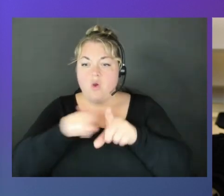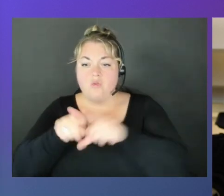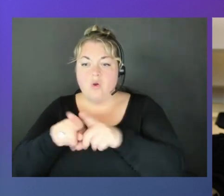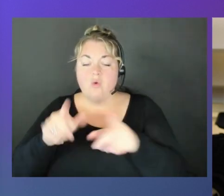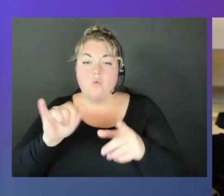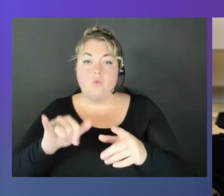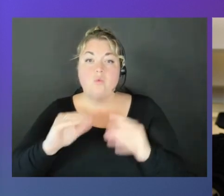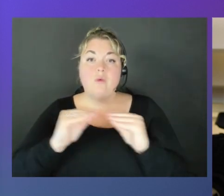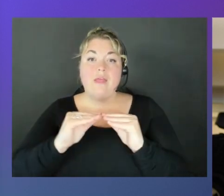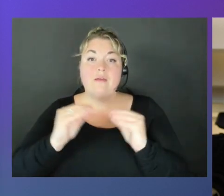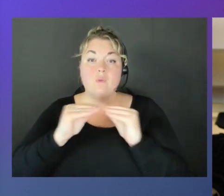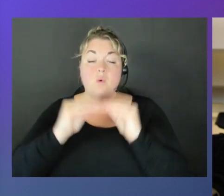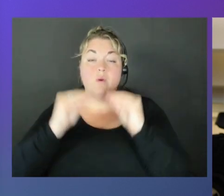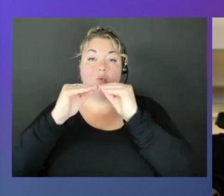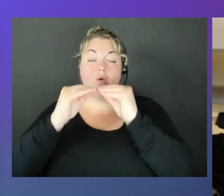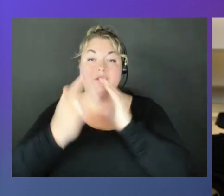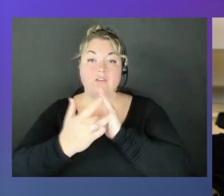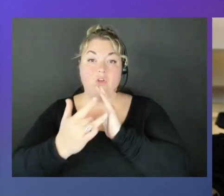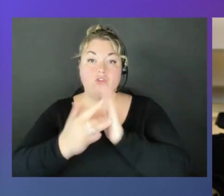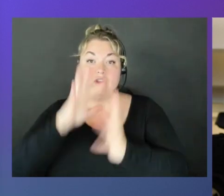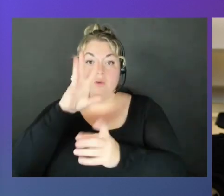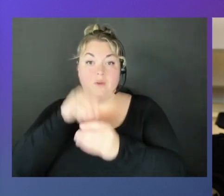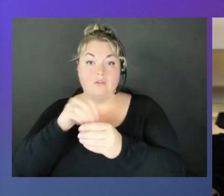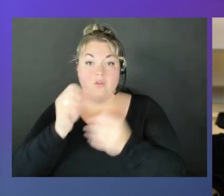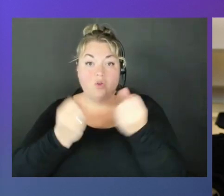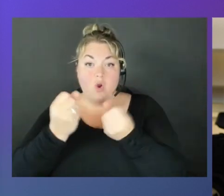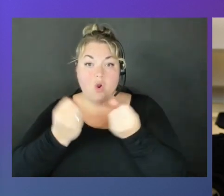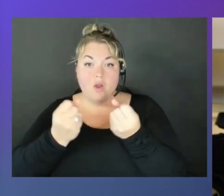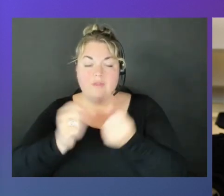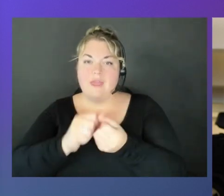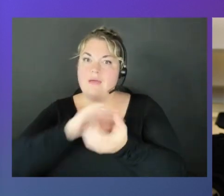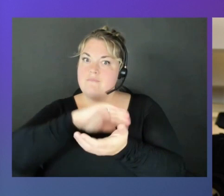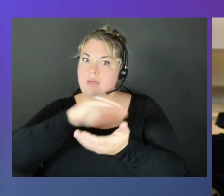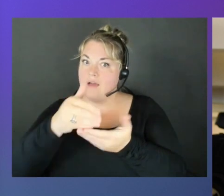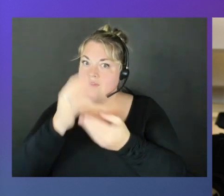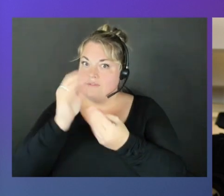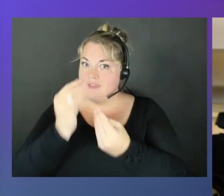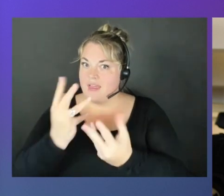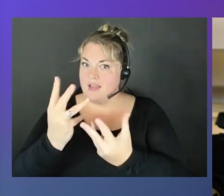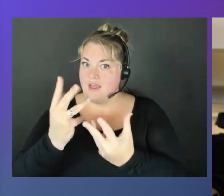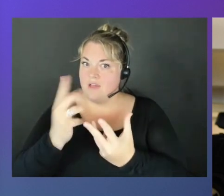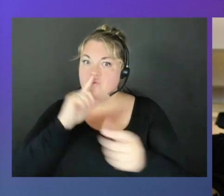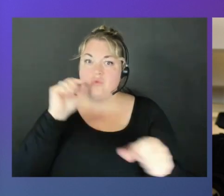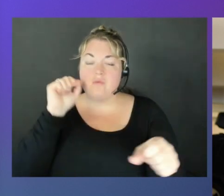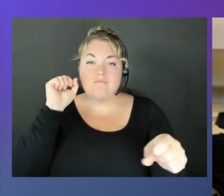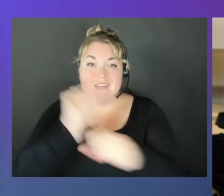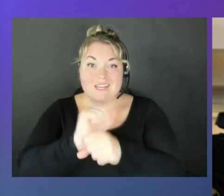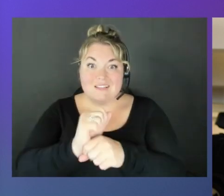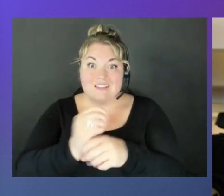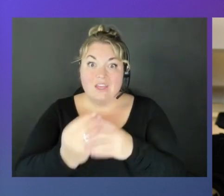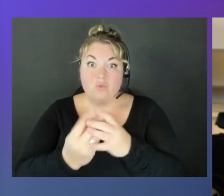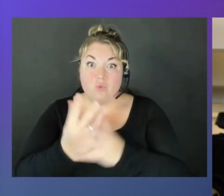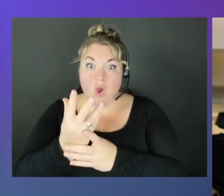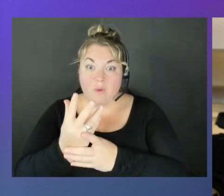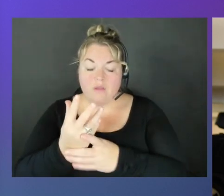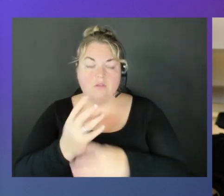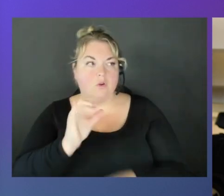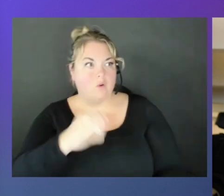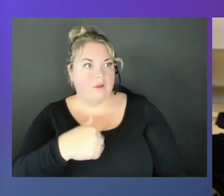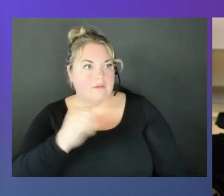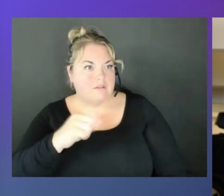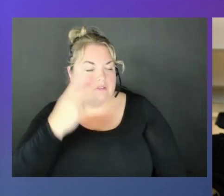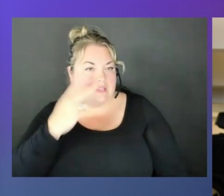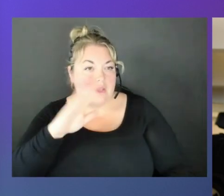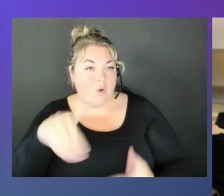technologies going into the car, the amount of data has been tremendously growing. Oh, I can see all of the